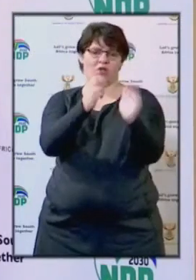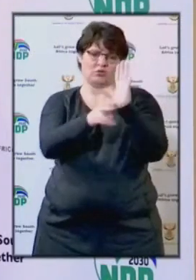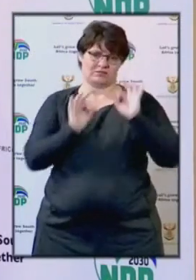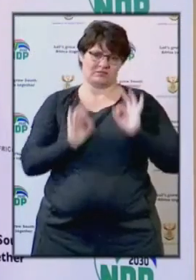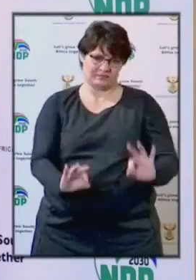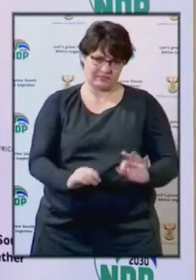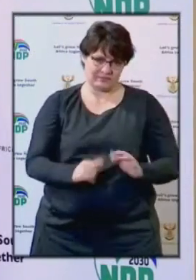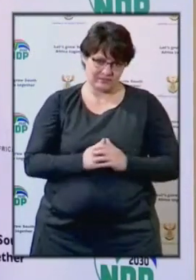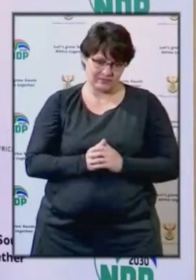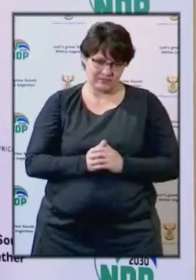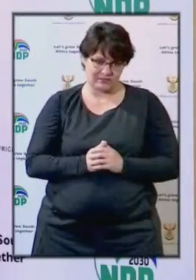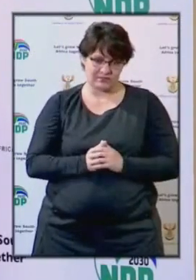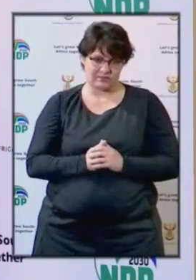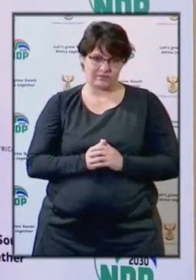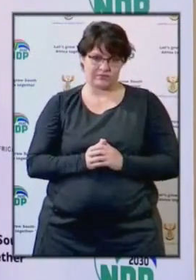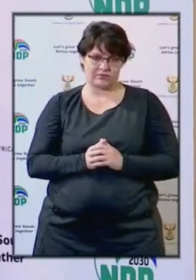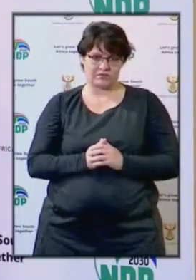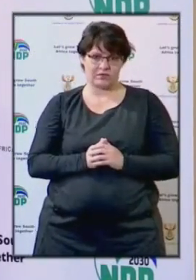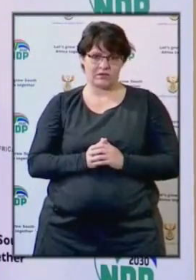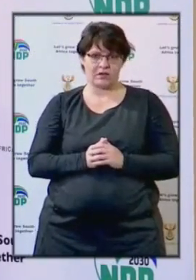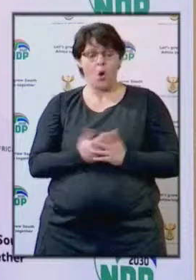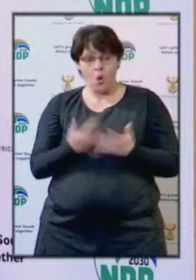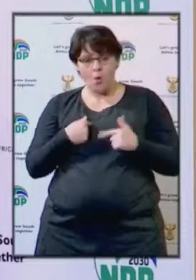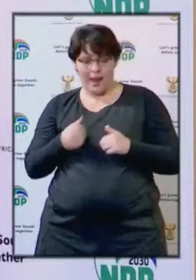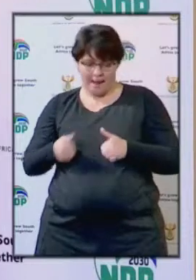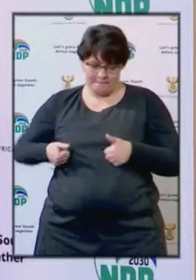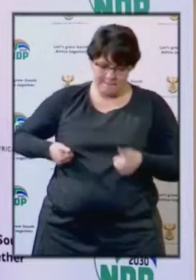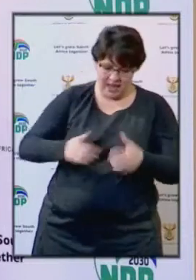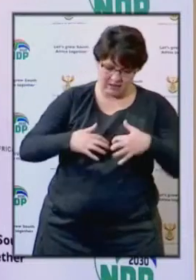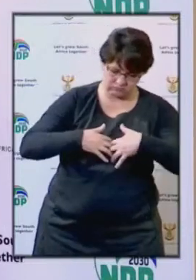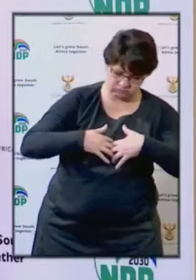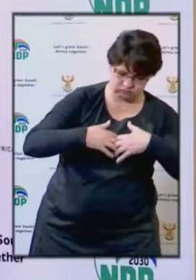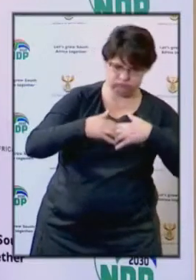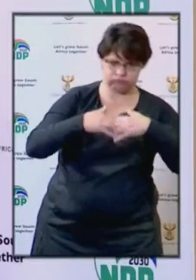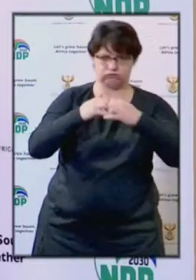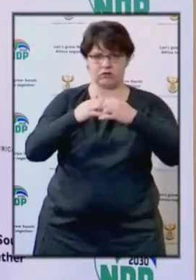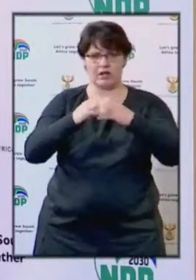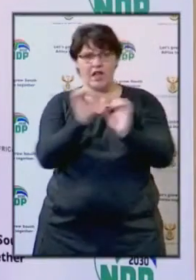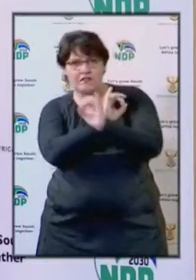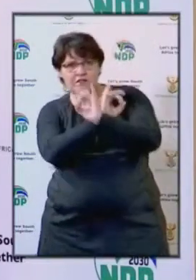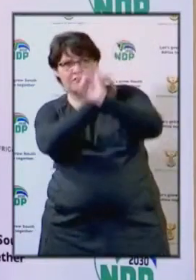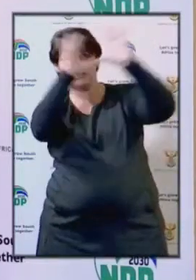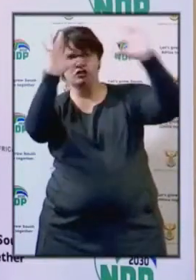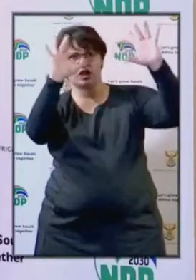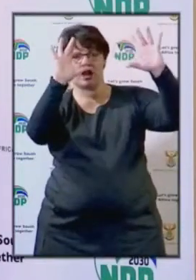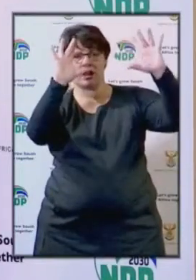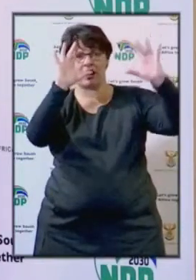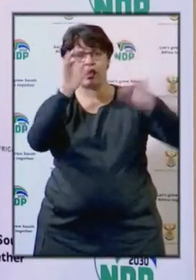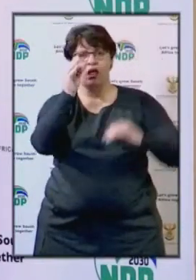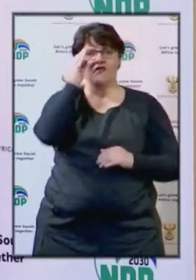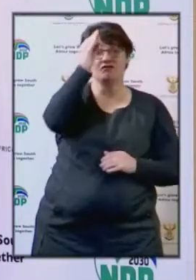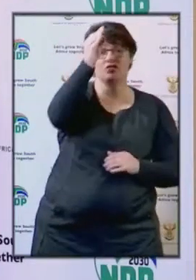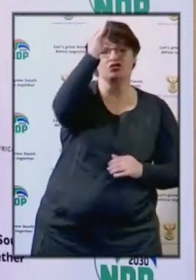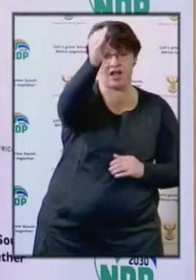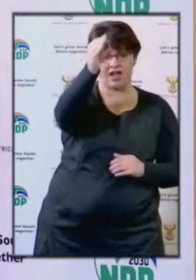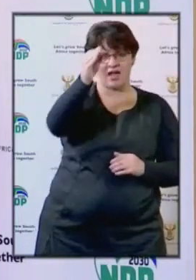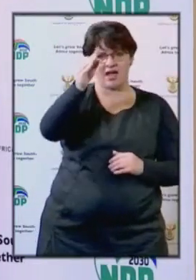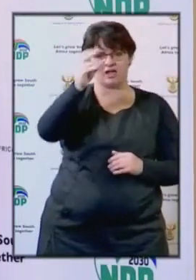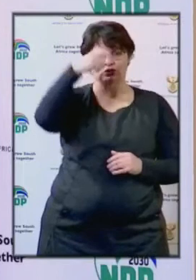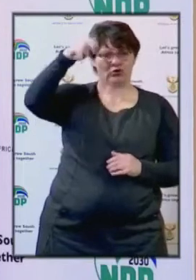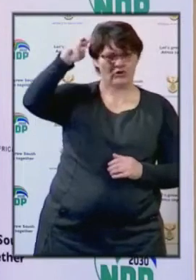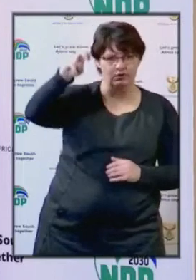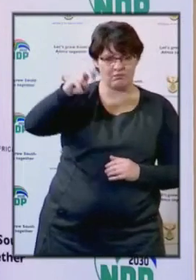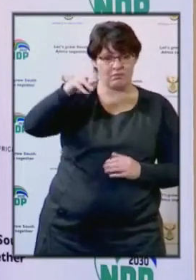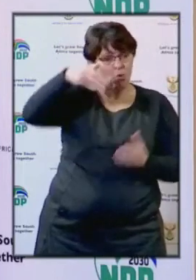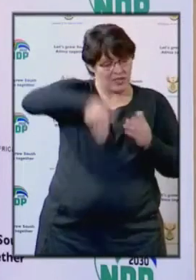We have started with our recovery and the vision for the future of tourism in the country. We have continuously